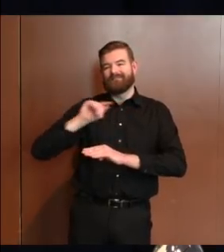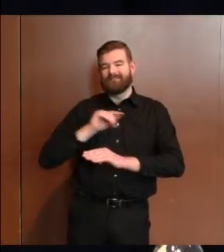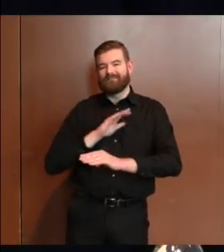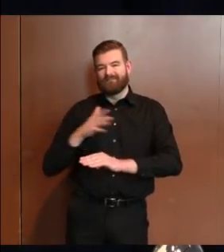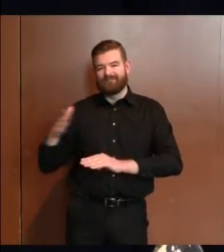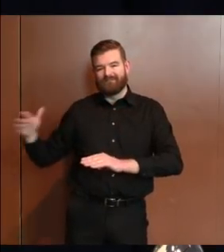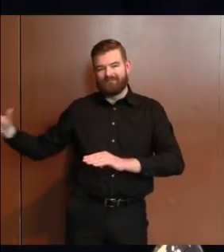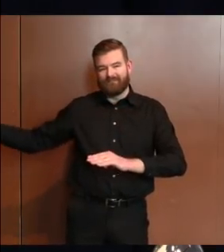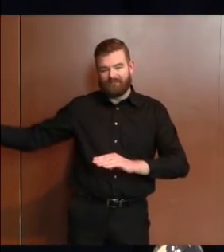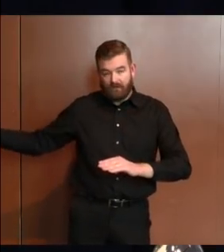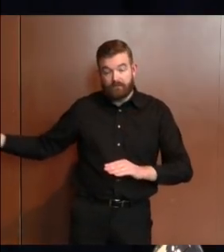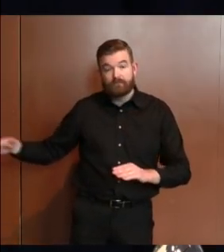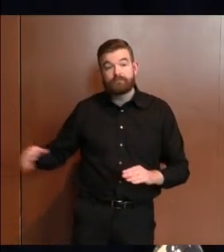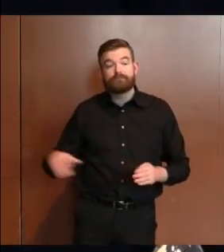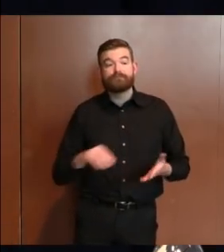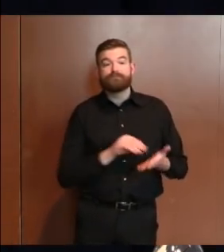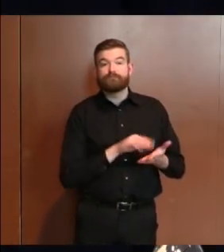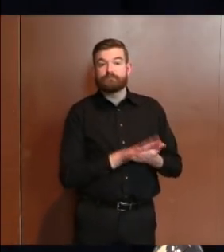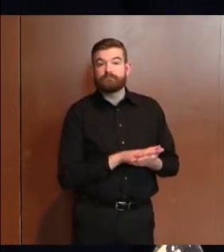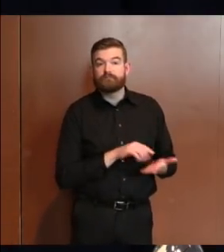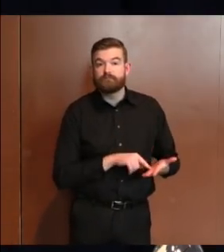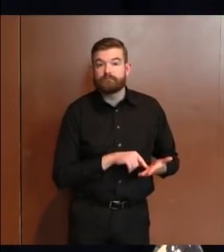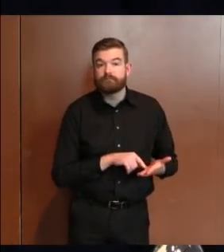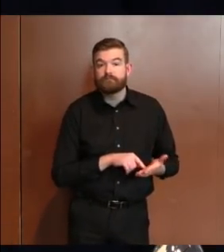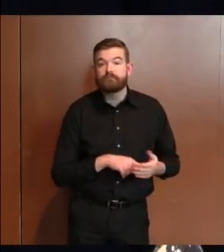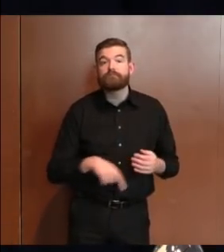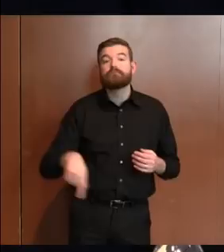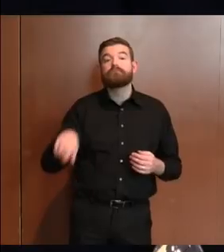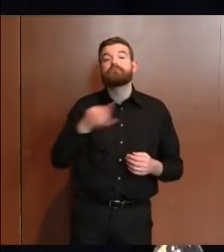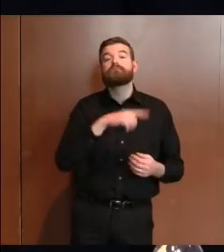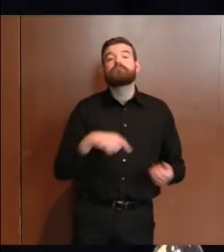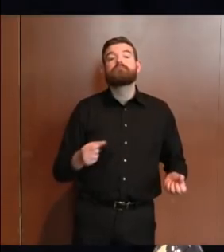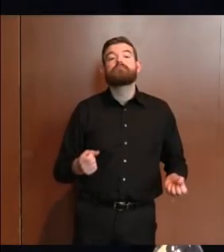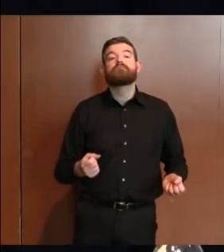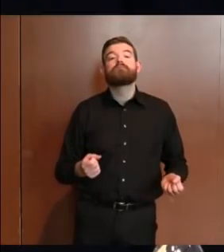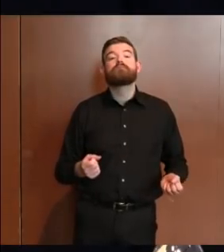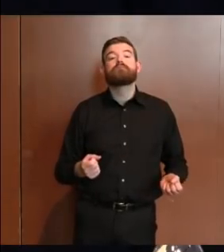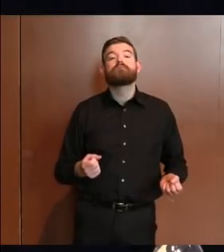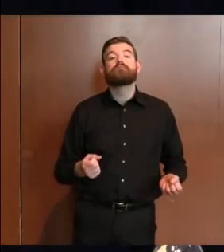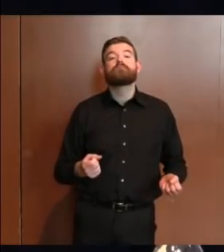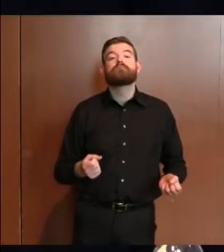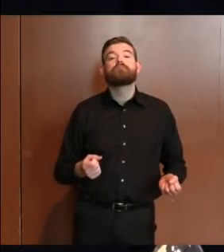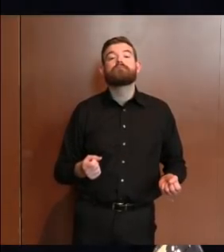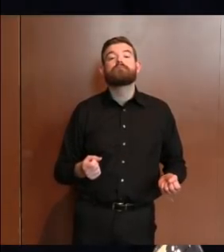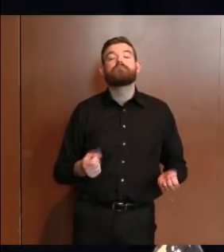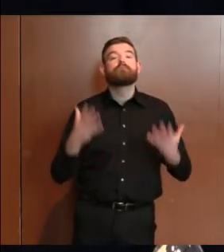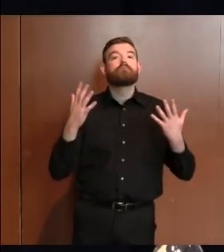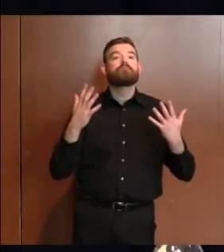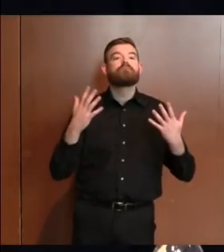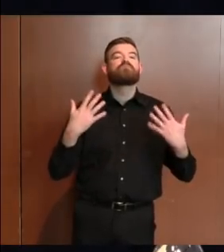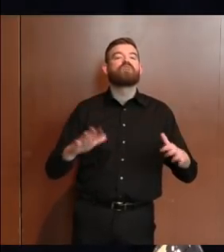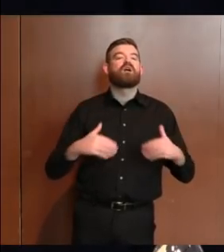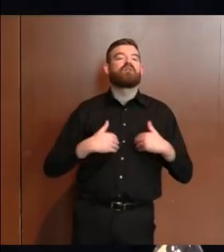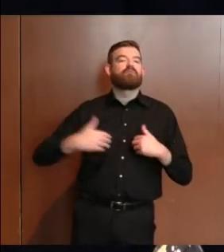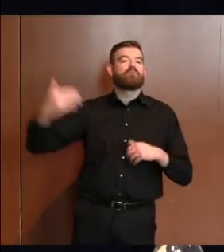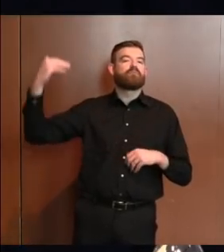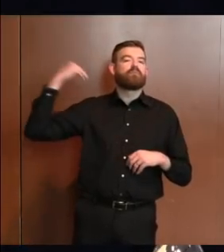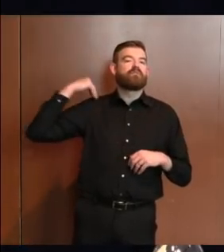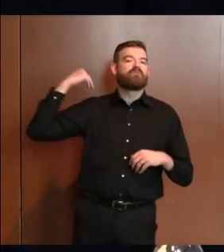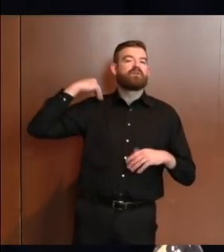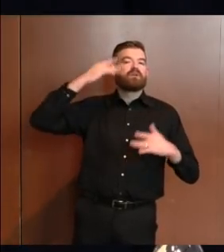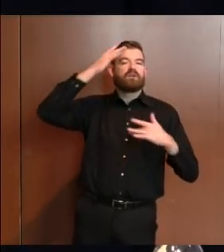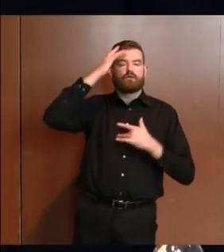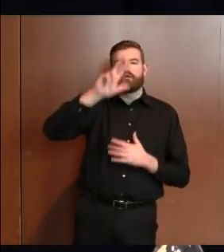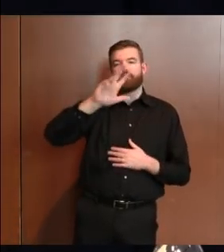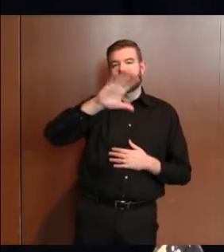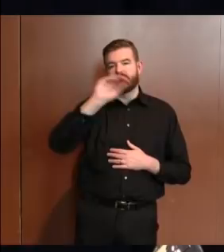underlying health conditions for 300 of our cases at this point or 35%. We have